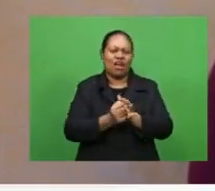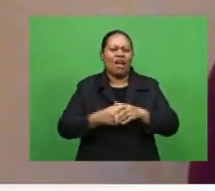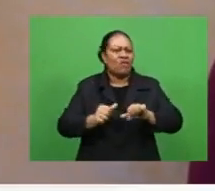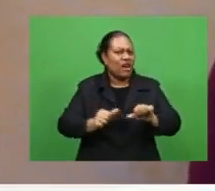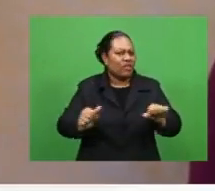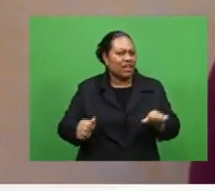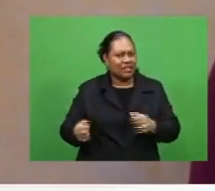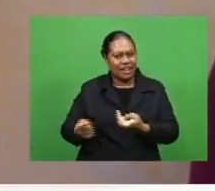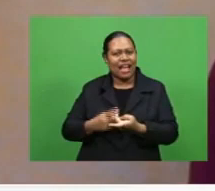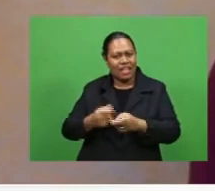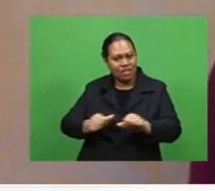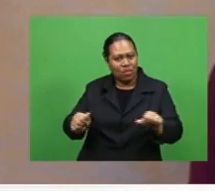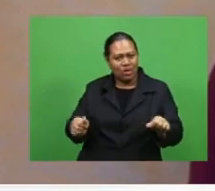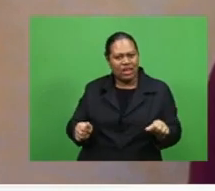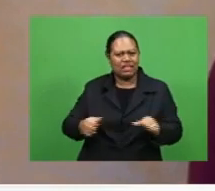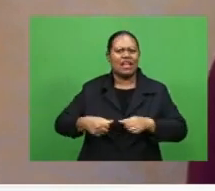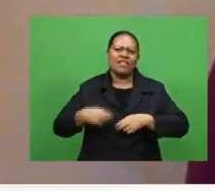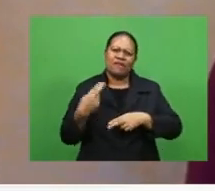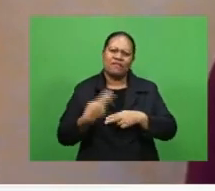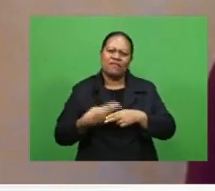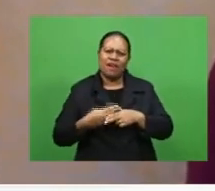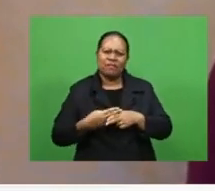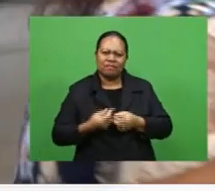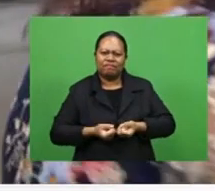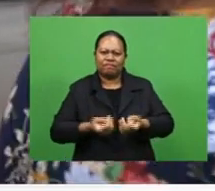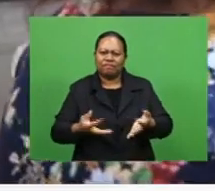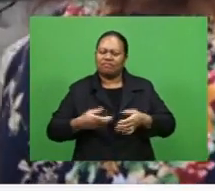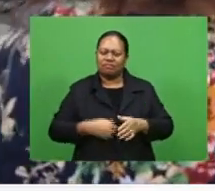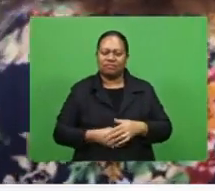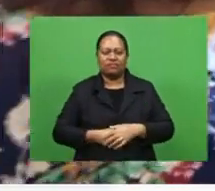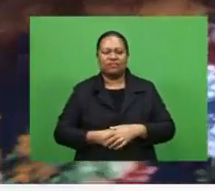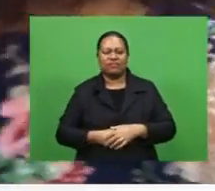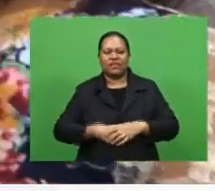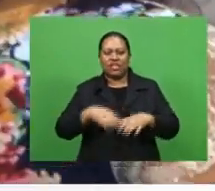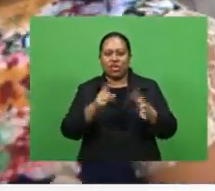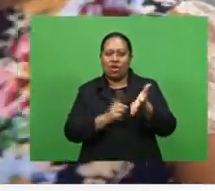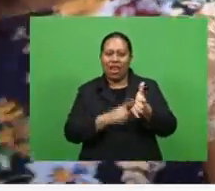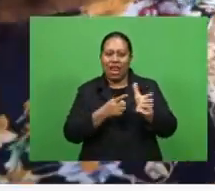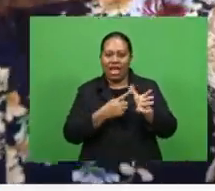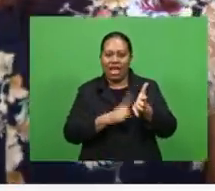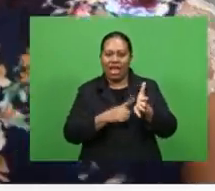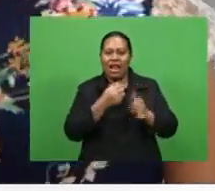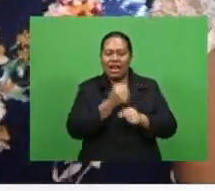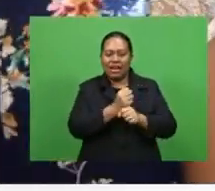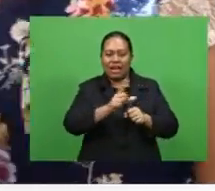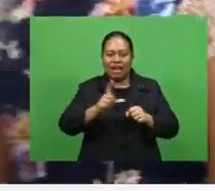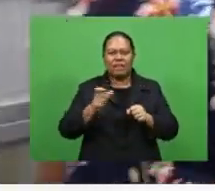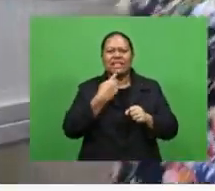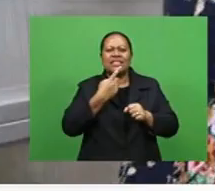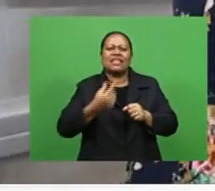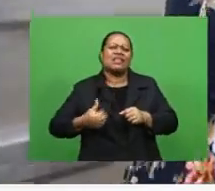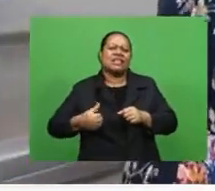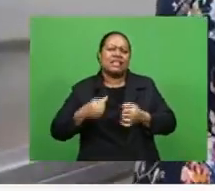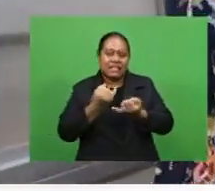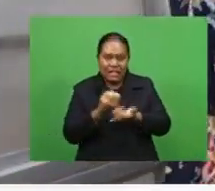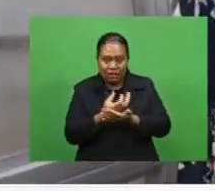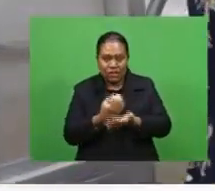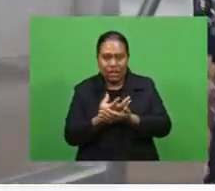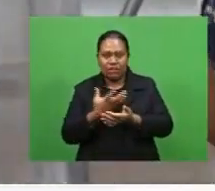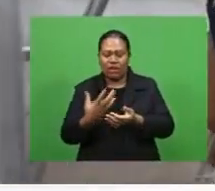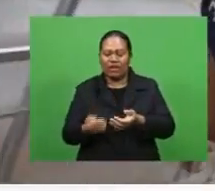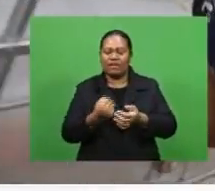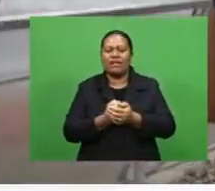product or farm to use at the lowest possible time lulls cover limited which operates out of Nangere in Savu Savu